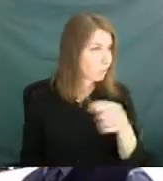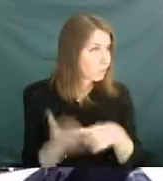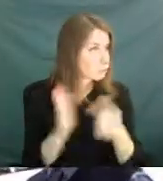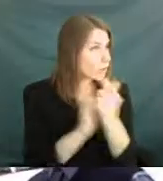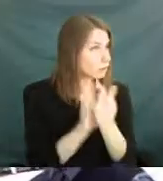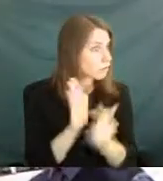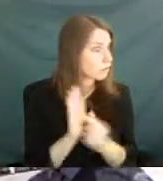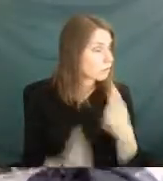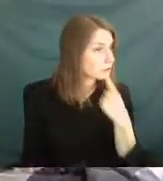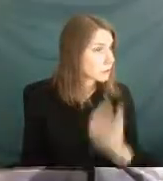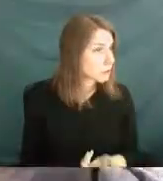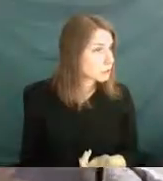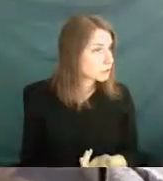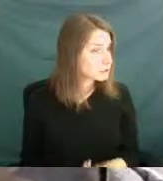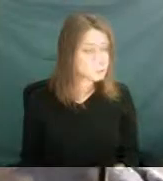him.